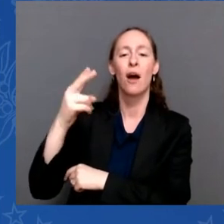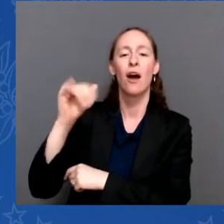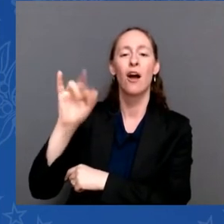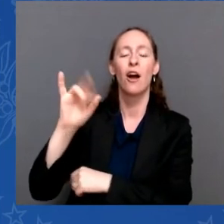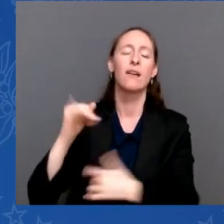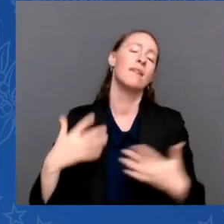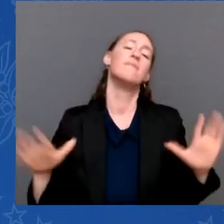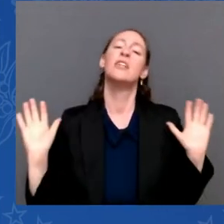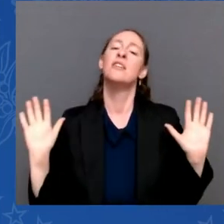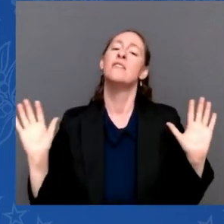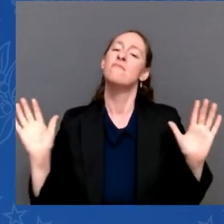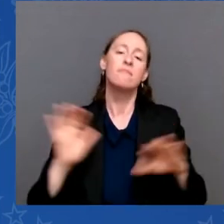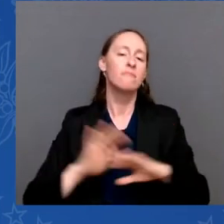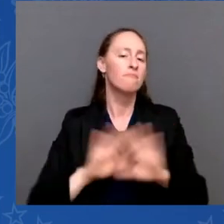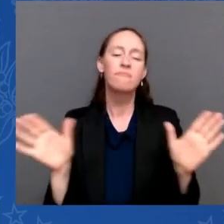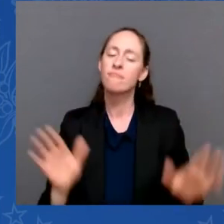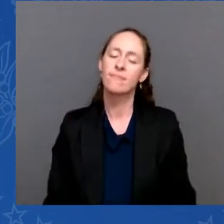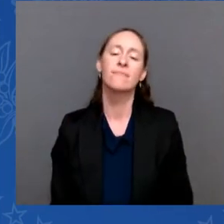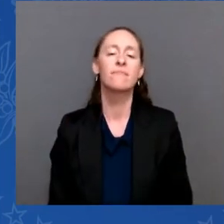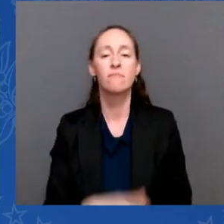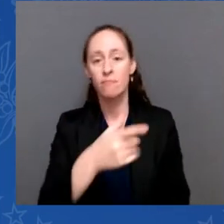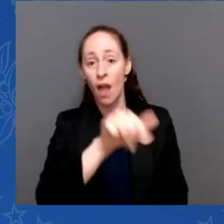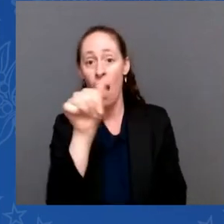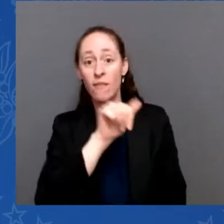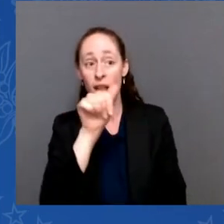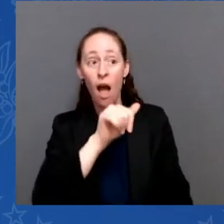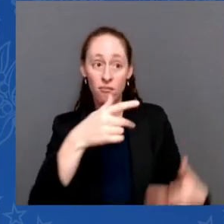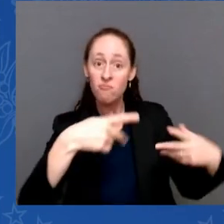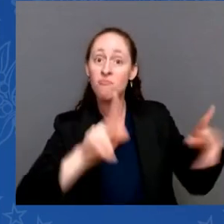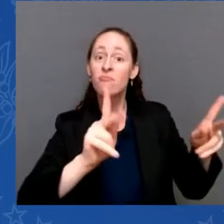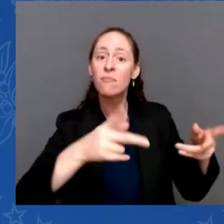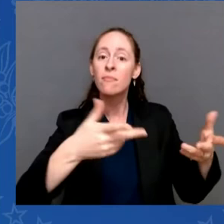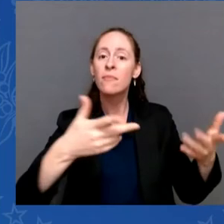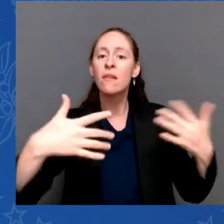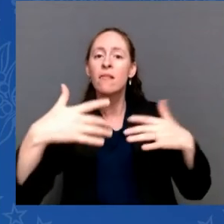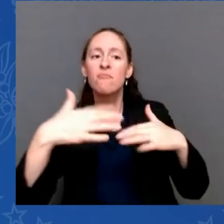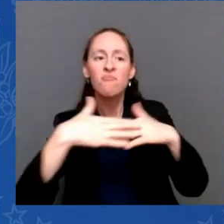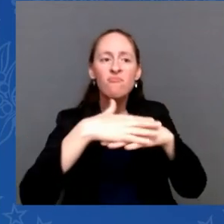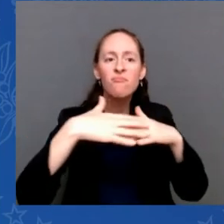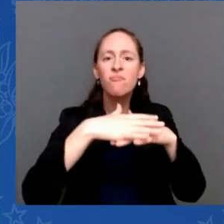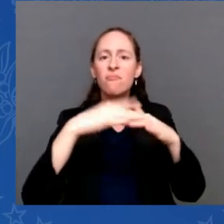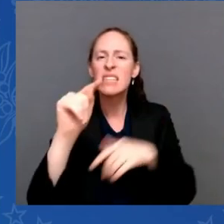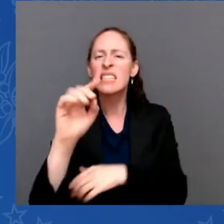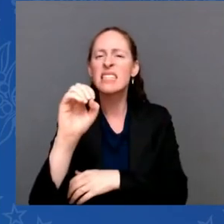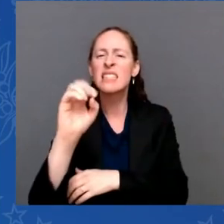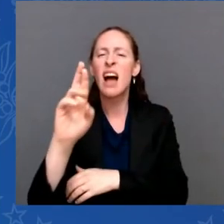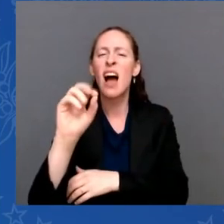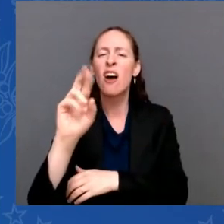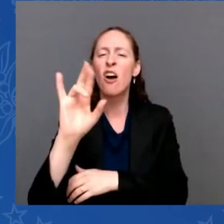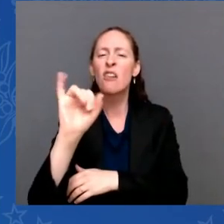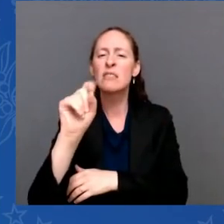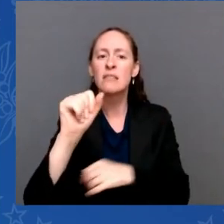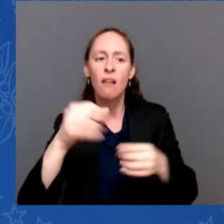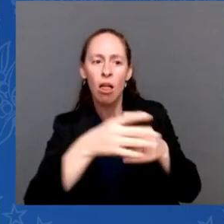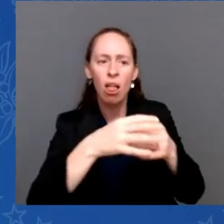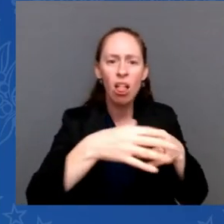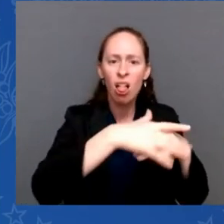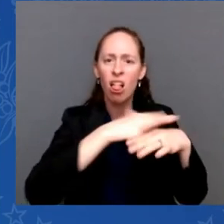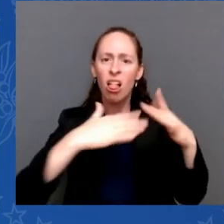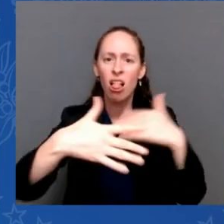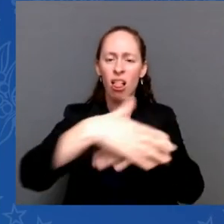a terrorist safe haven because he is gone and we're going to make sure that nothing else happens. You know,